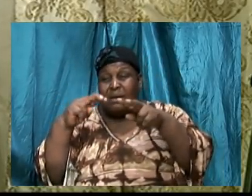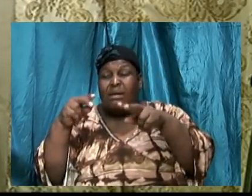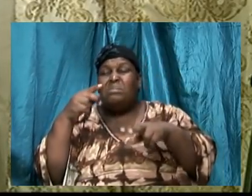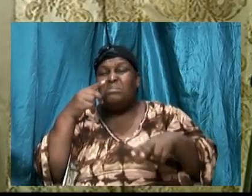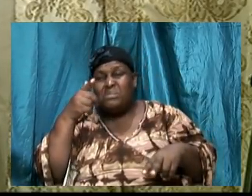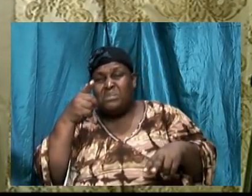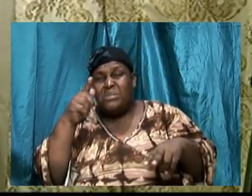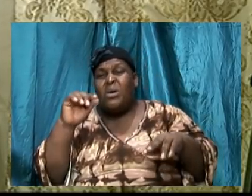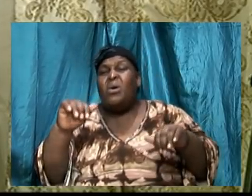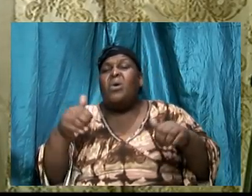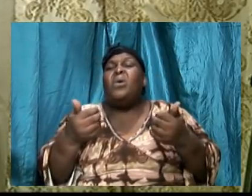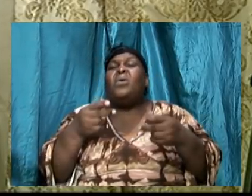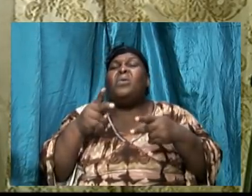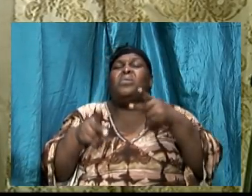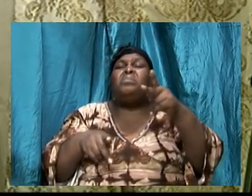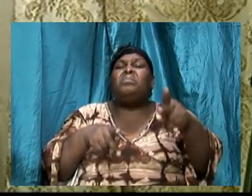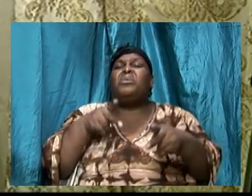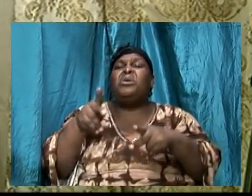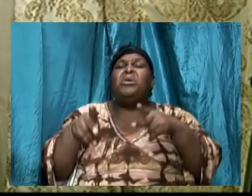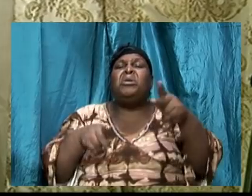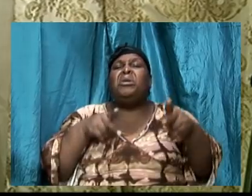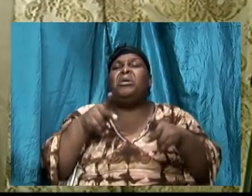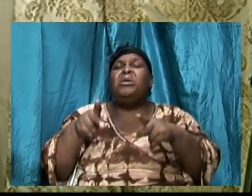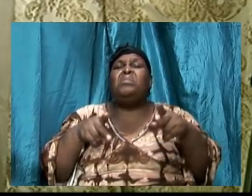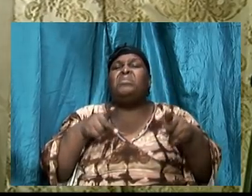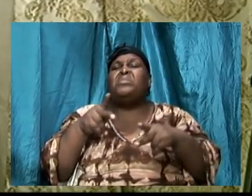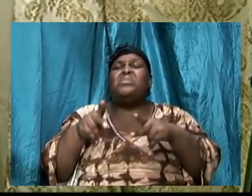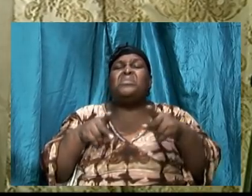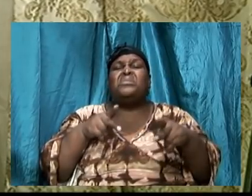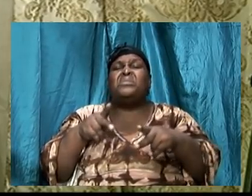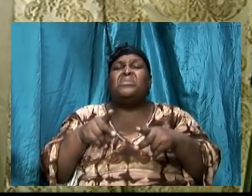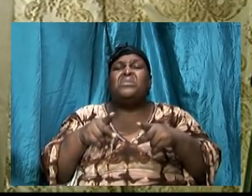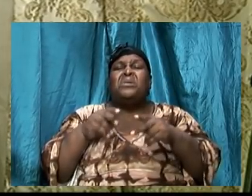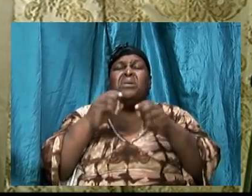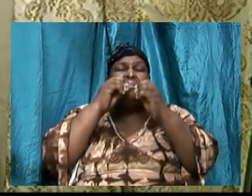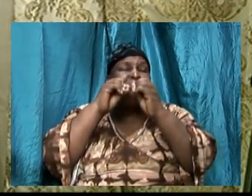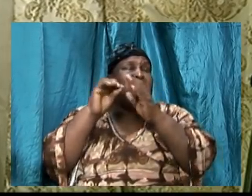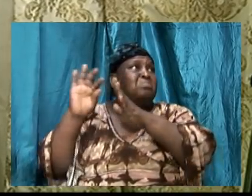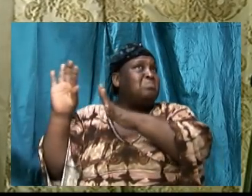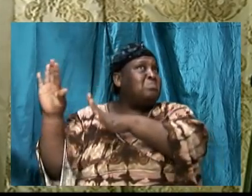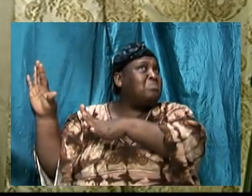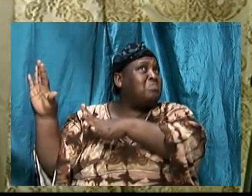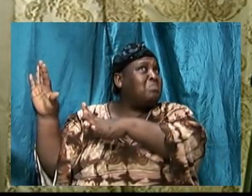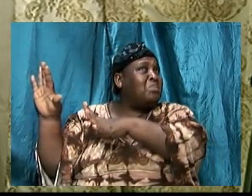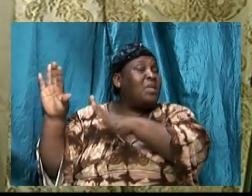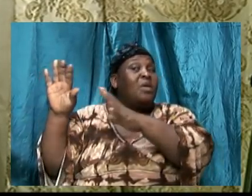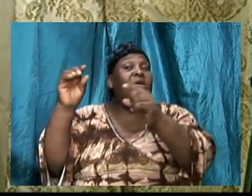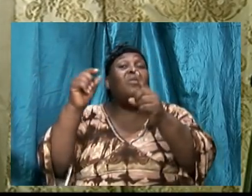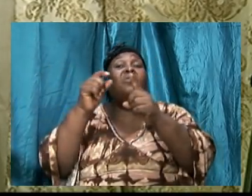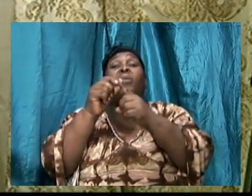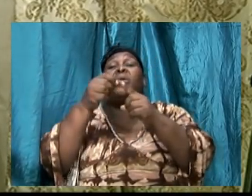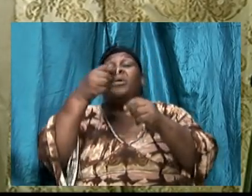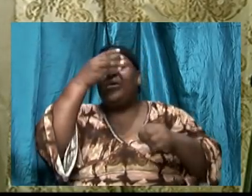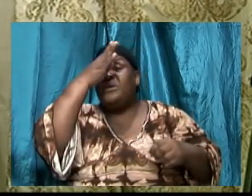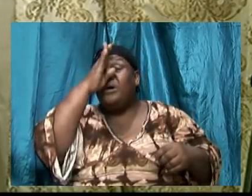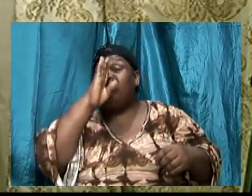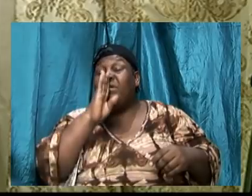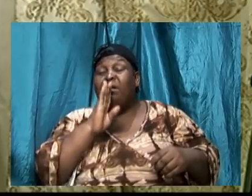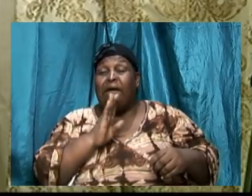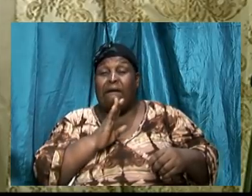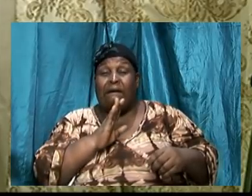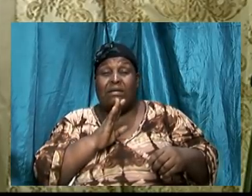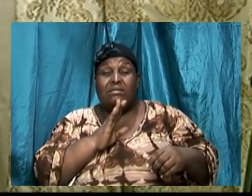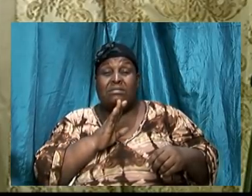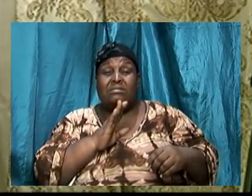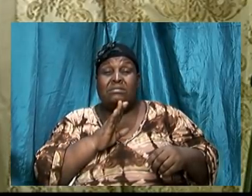of God with scant regard, how I see folks trample the